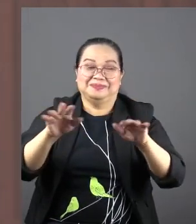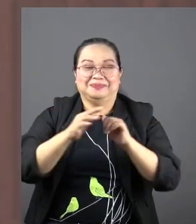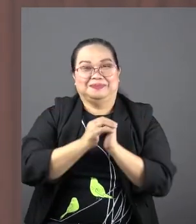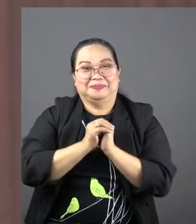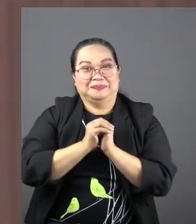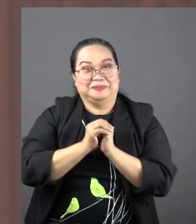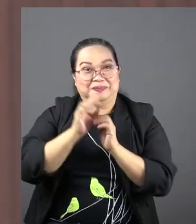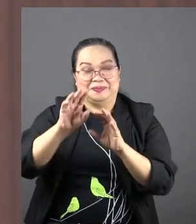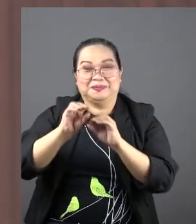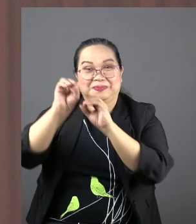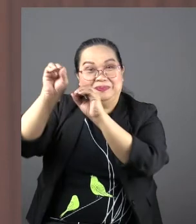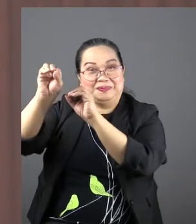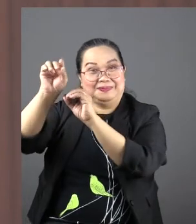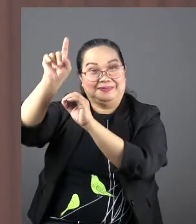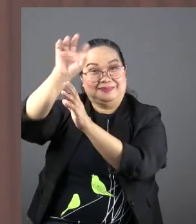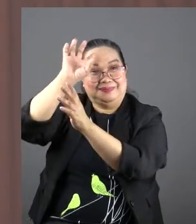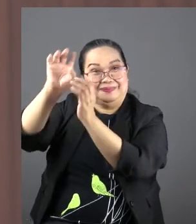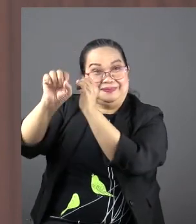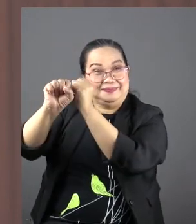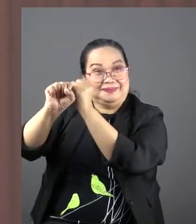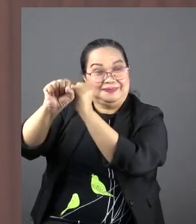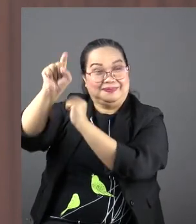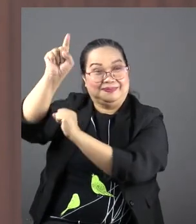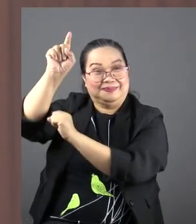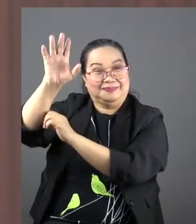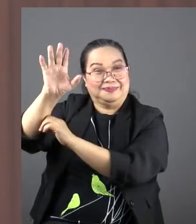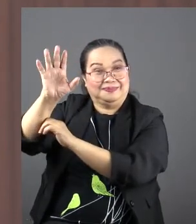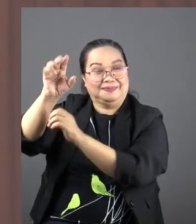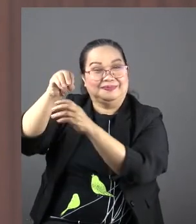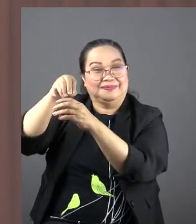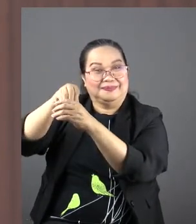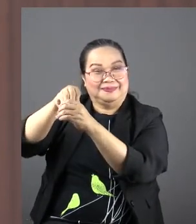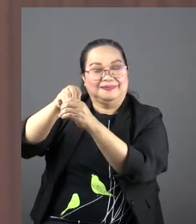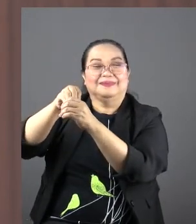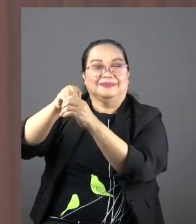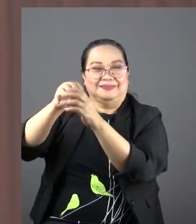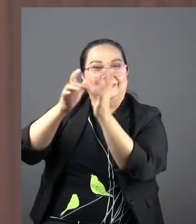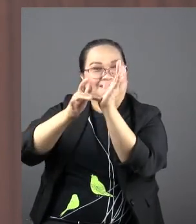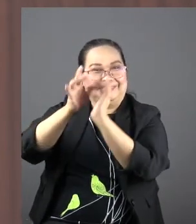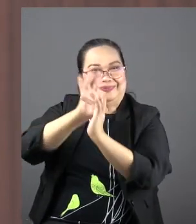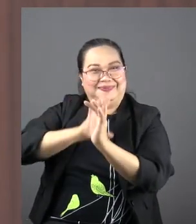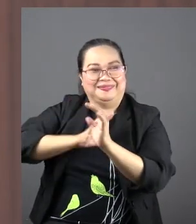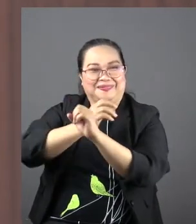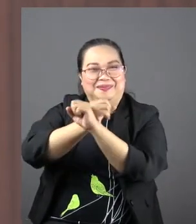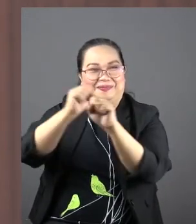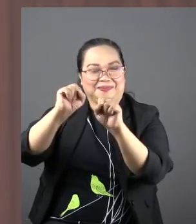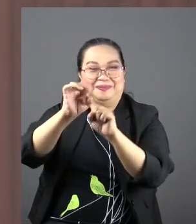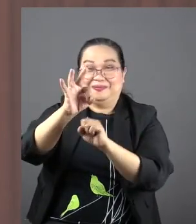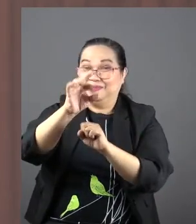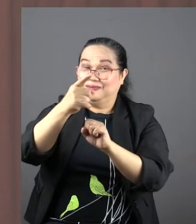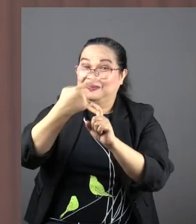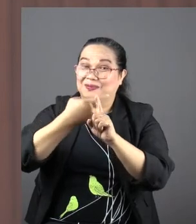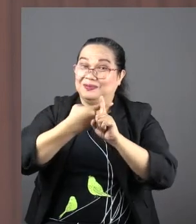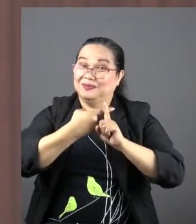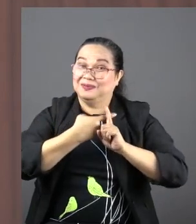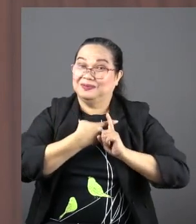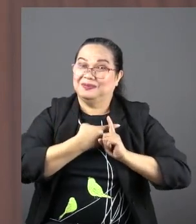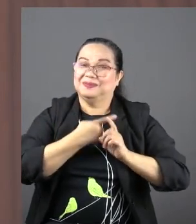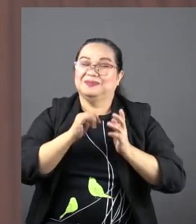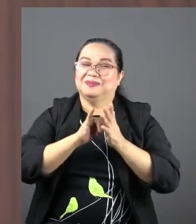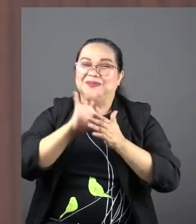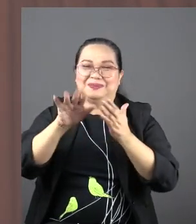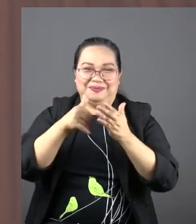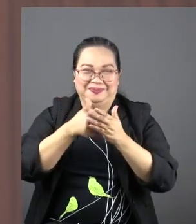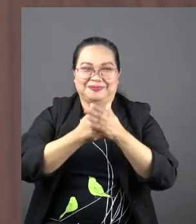Have you put your faith in Christ as your Savior? Because if you have, that's where we